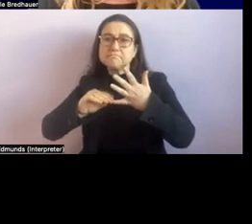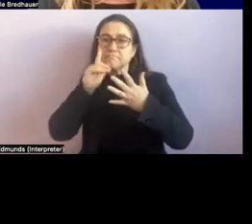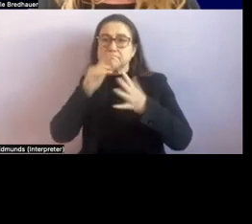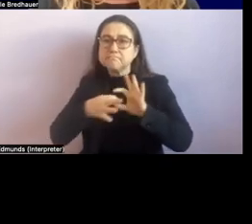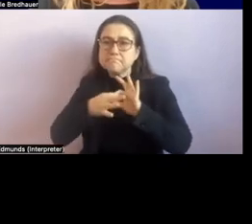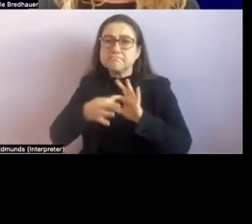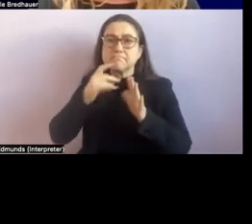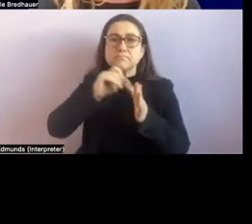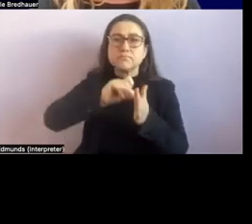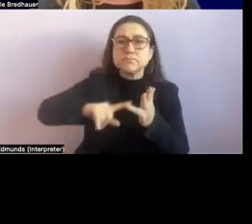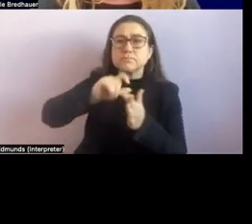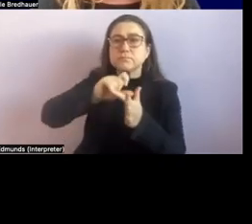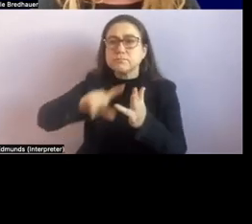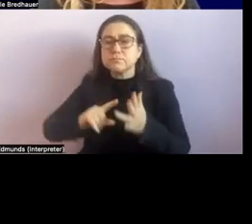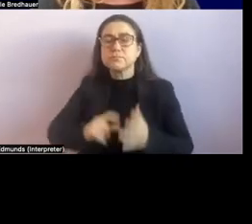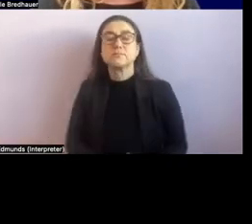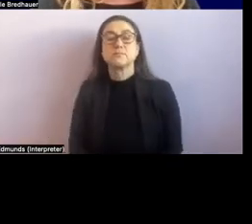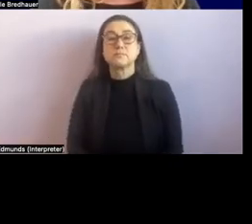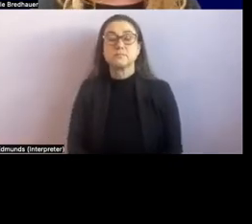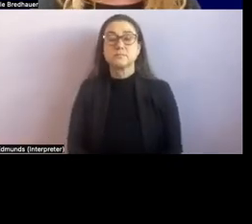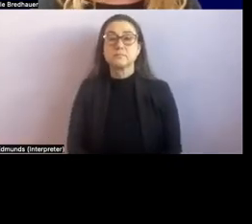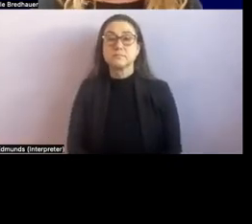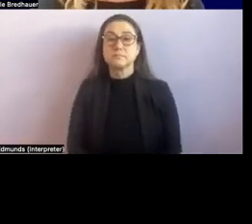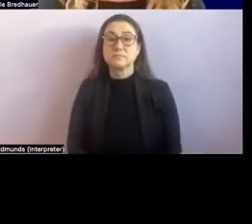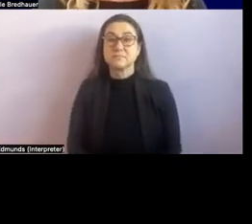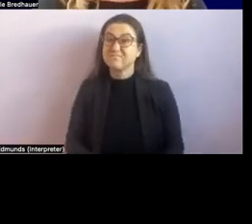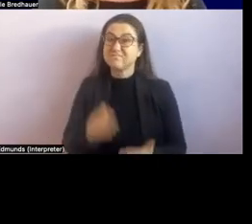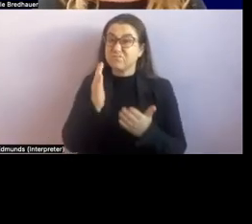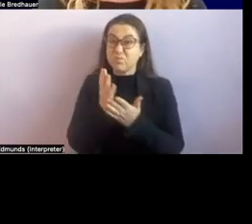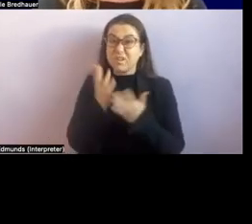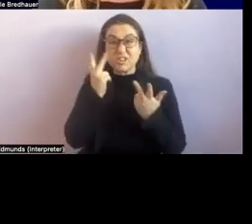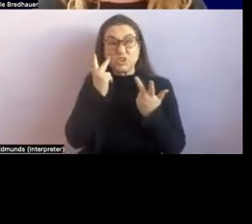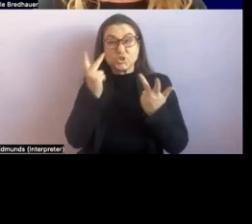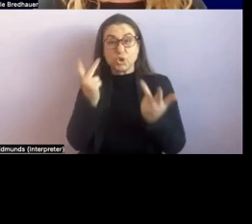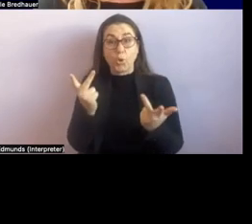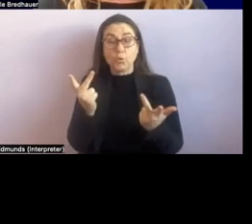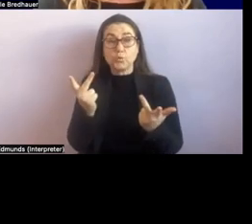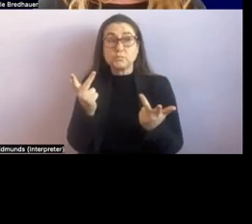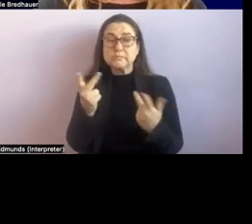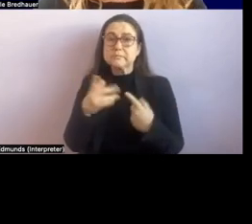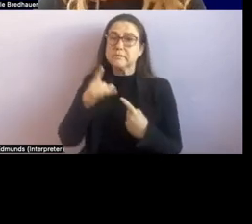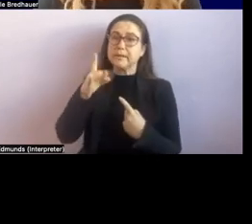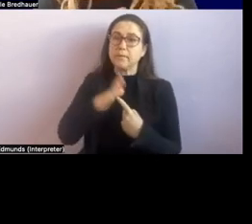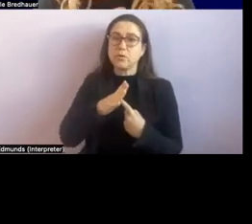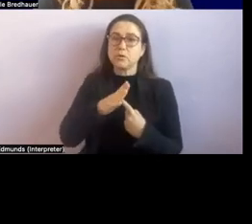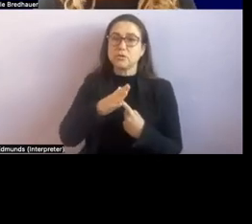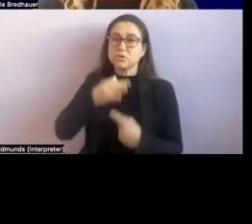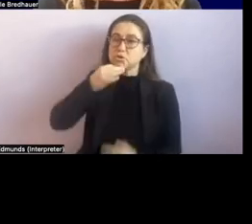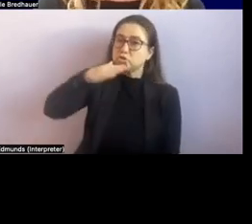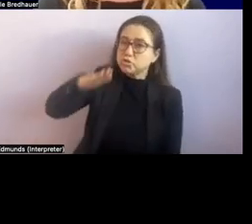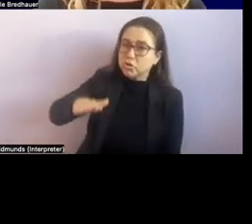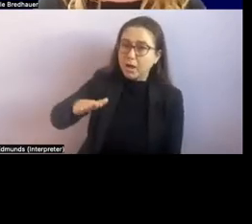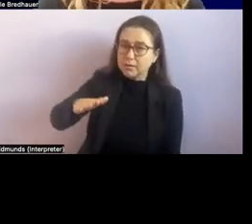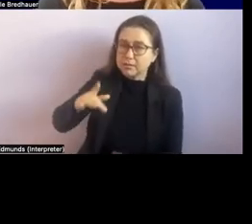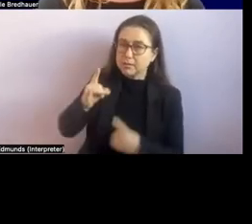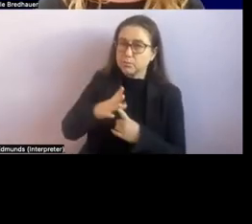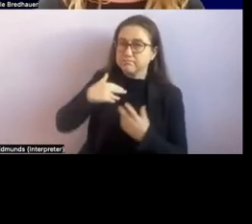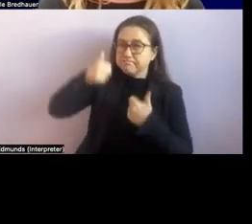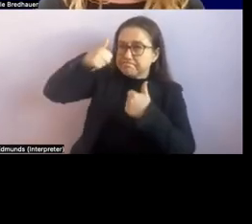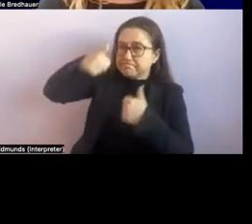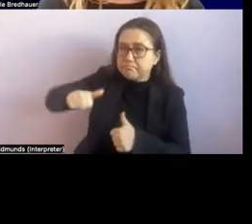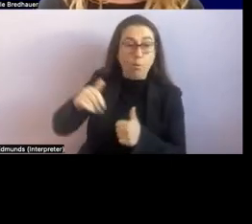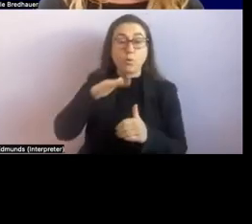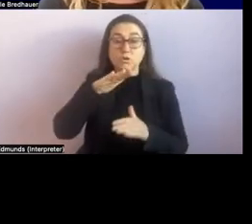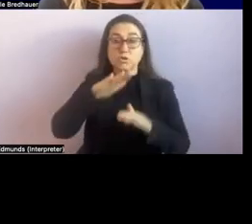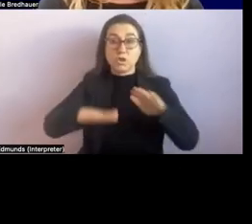This really highlights the need to know each individual learner.